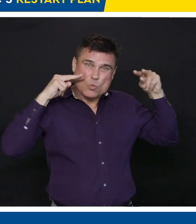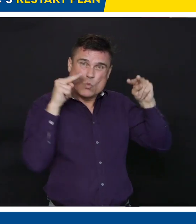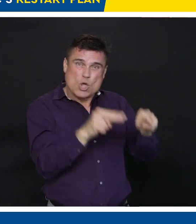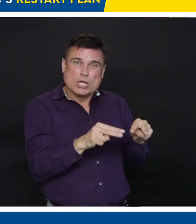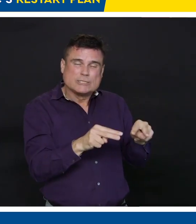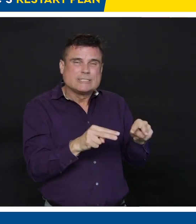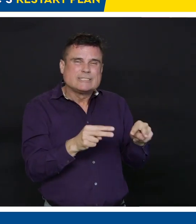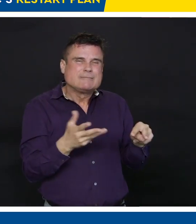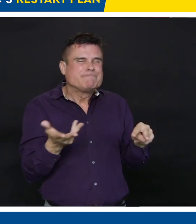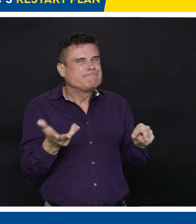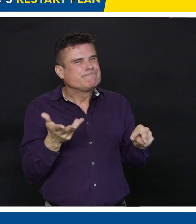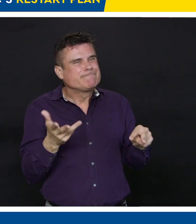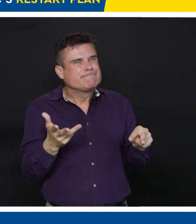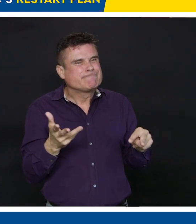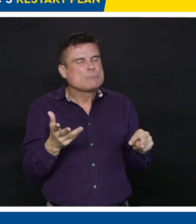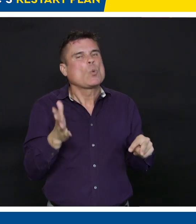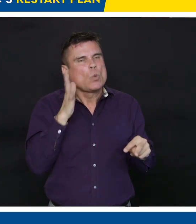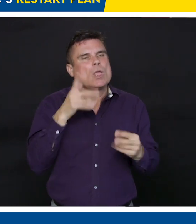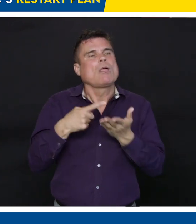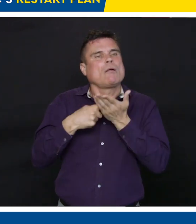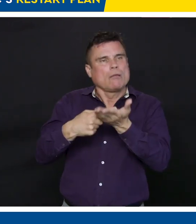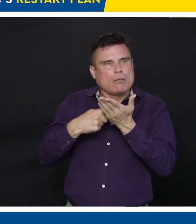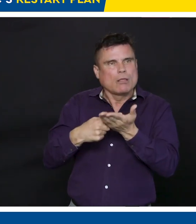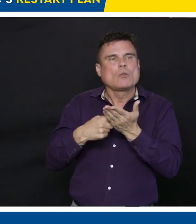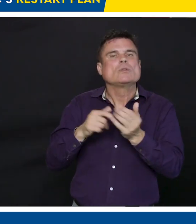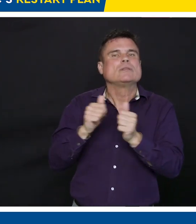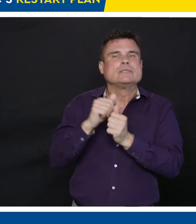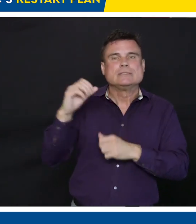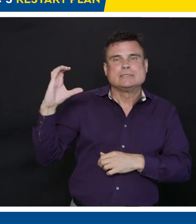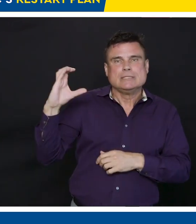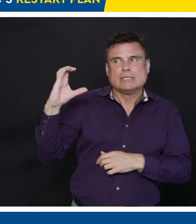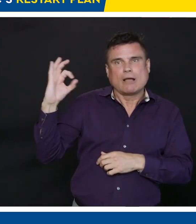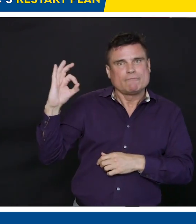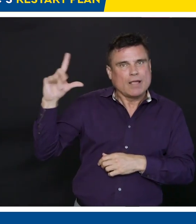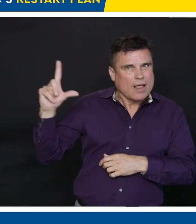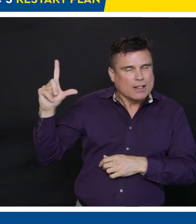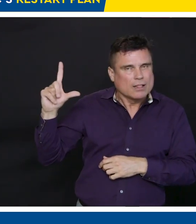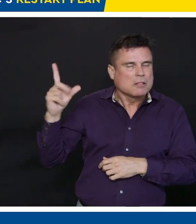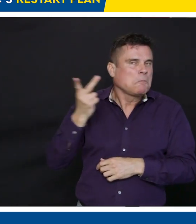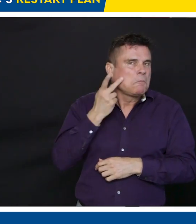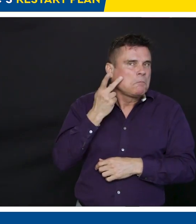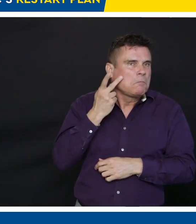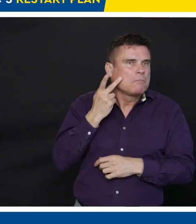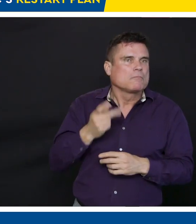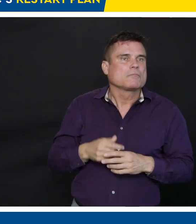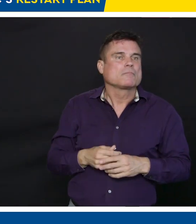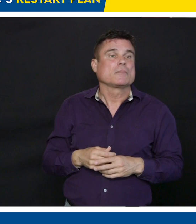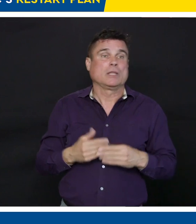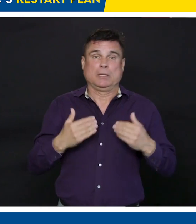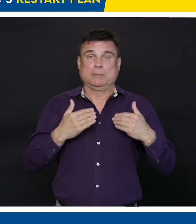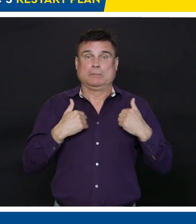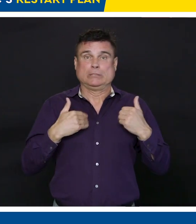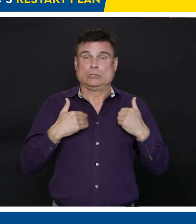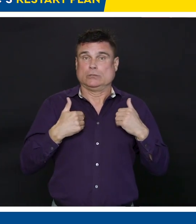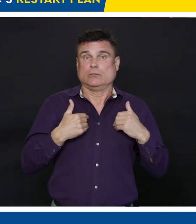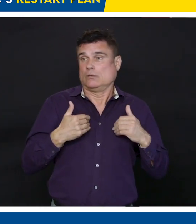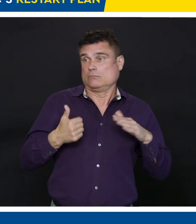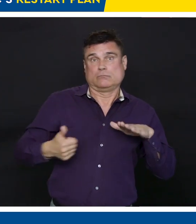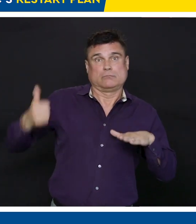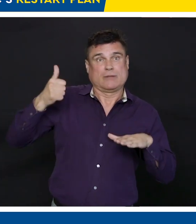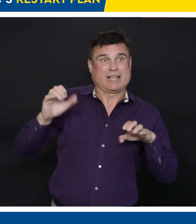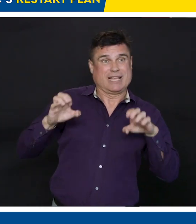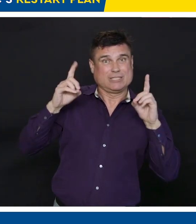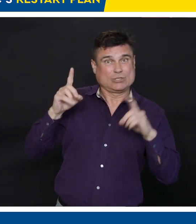broader issue of going back to school, Rob Fleming has been working with Terry Mooring, the head of the BC Teachers Federation, with